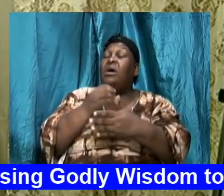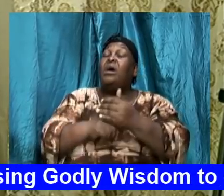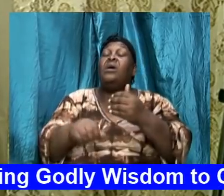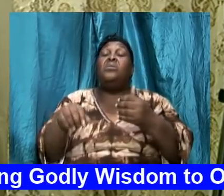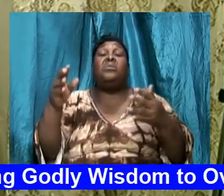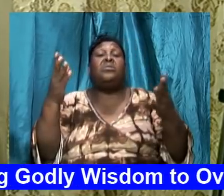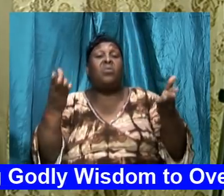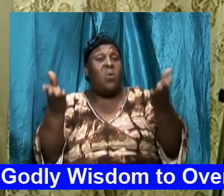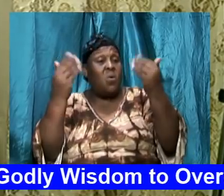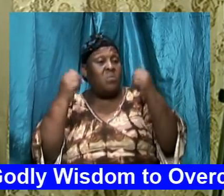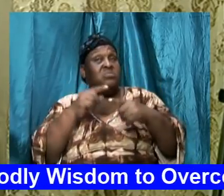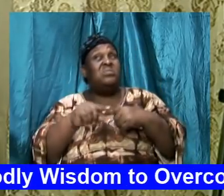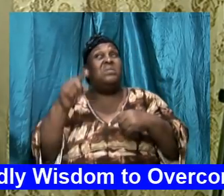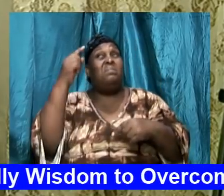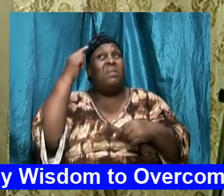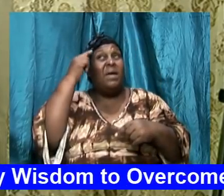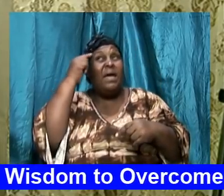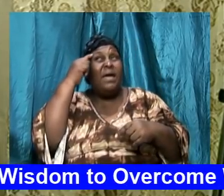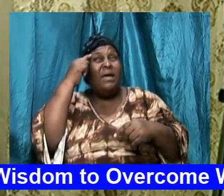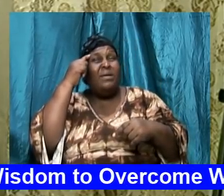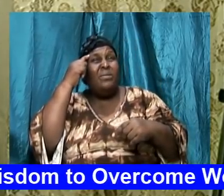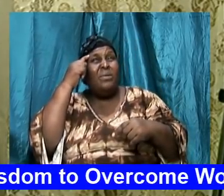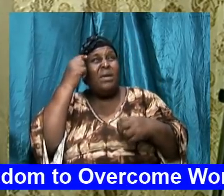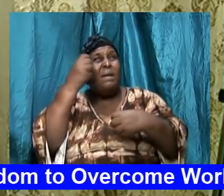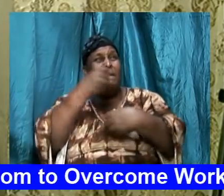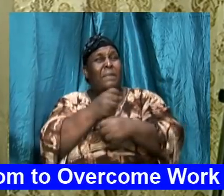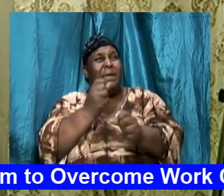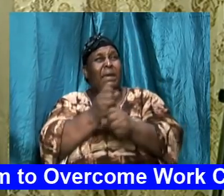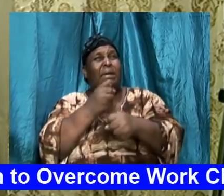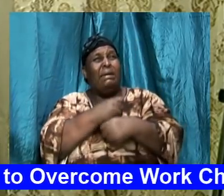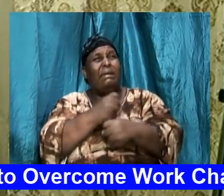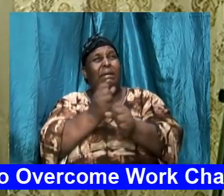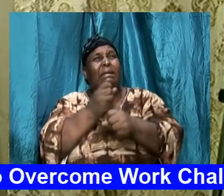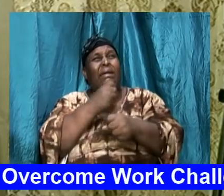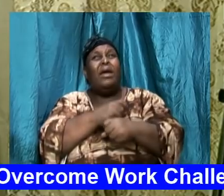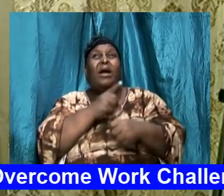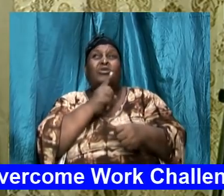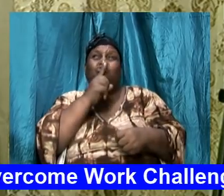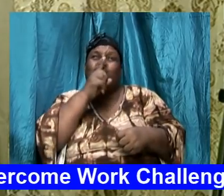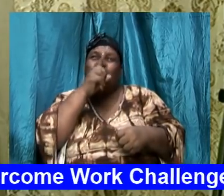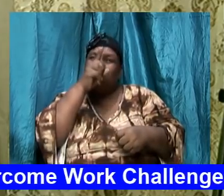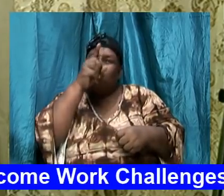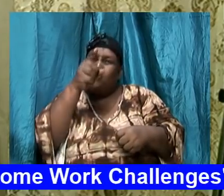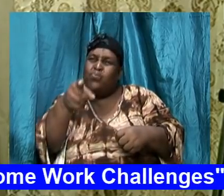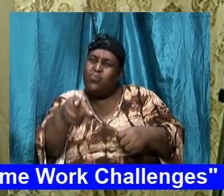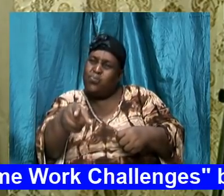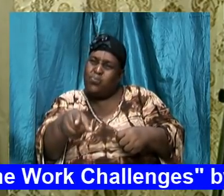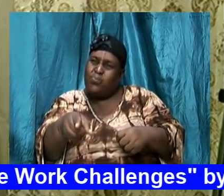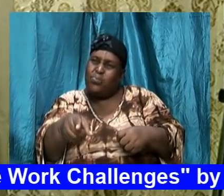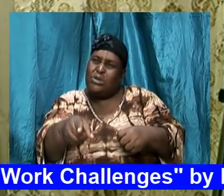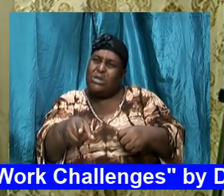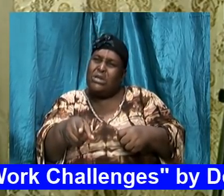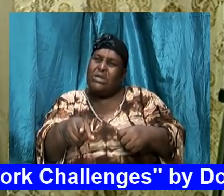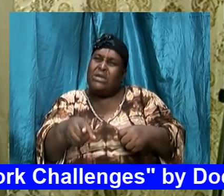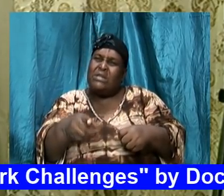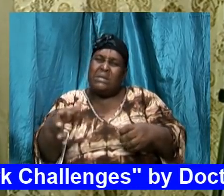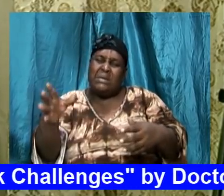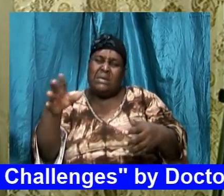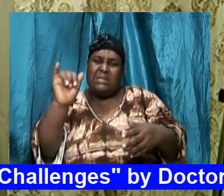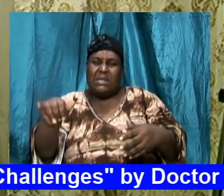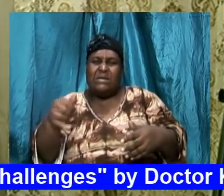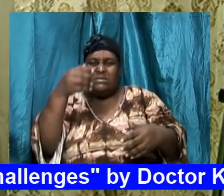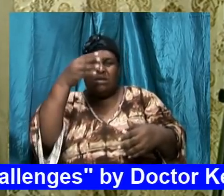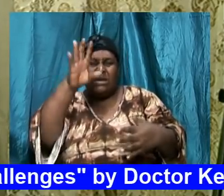we can set up a positive enclave where the God of heaven through his spirit have free course